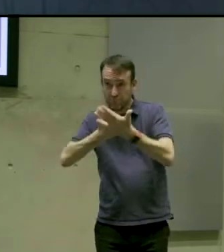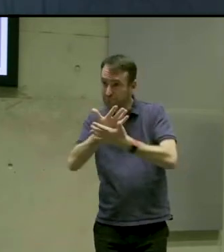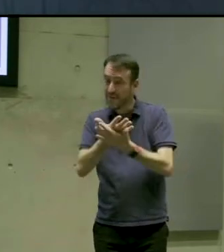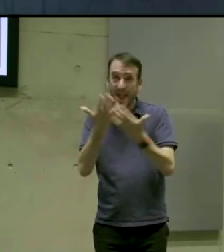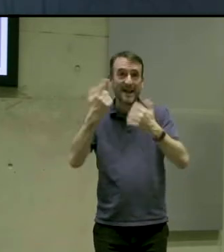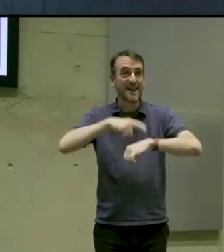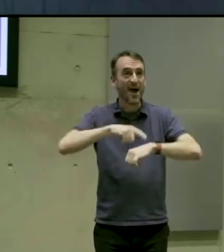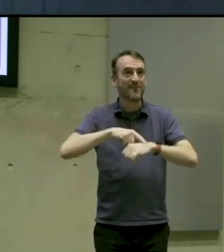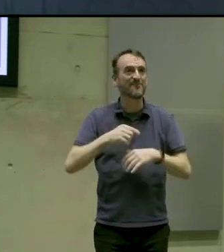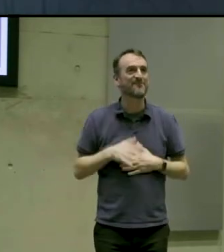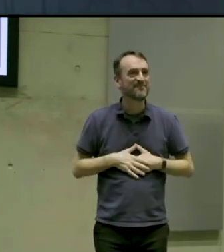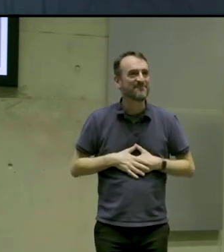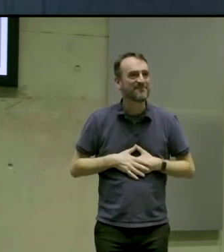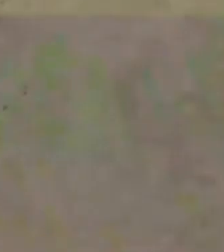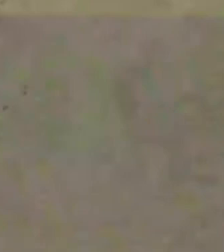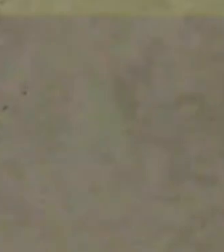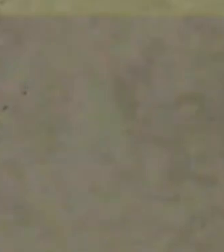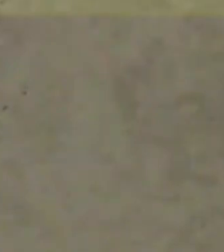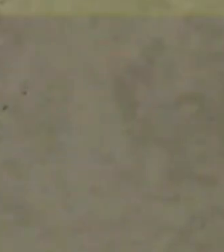That's me. Thank you.